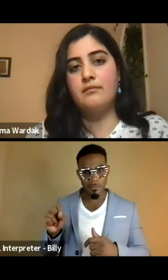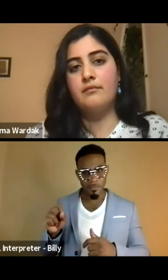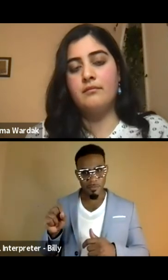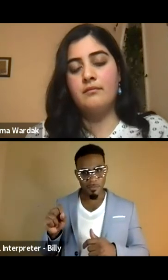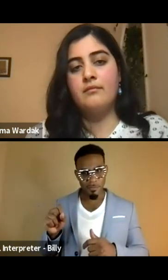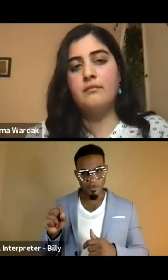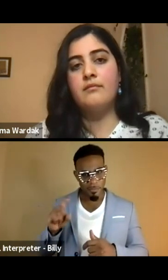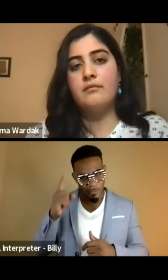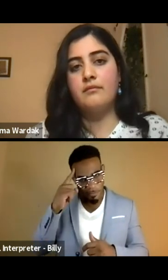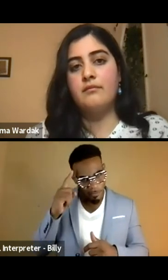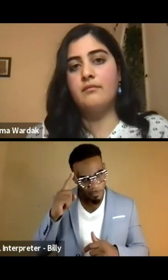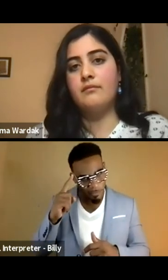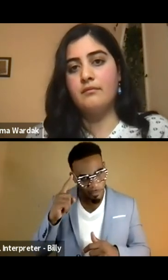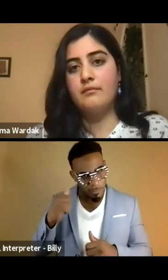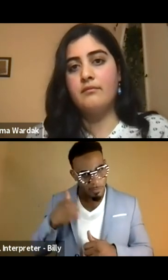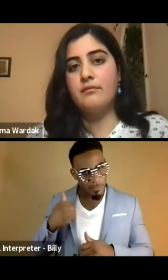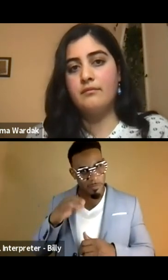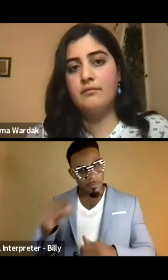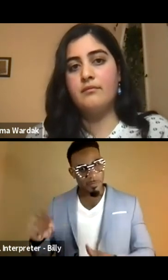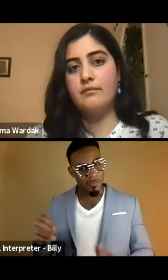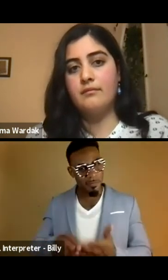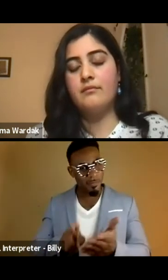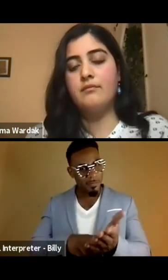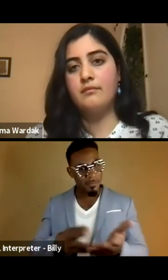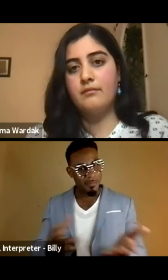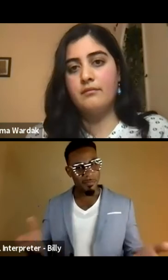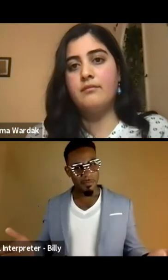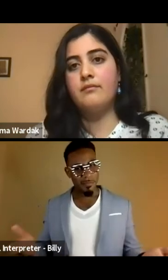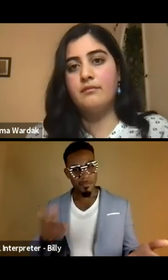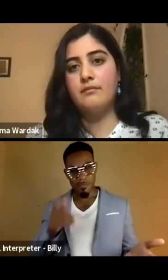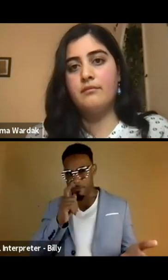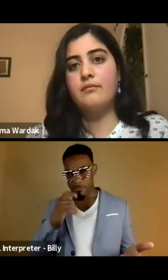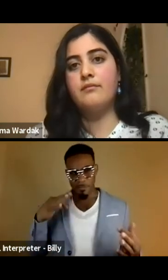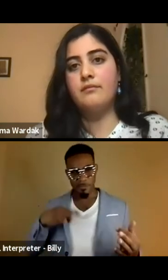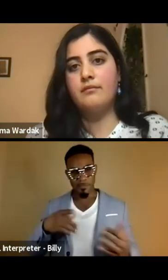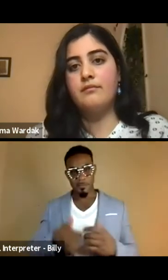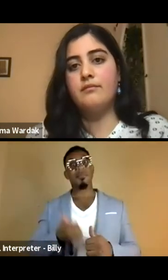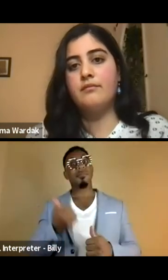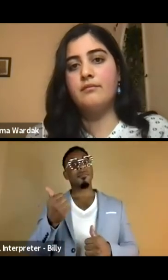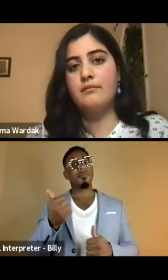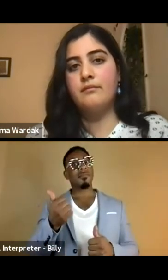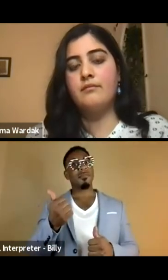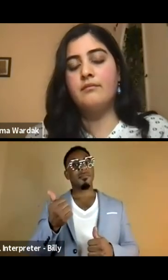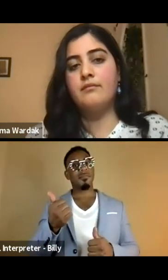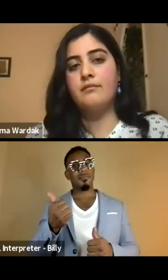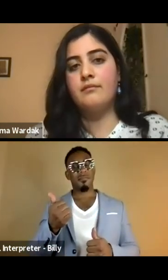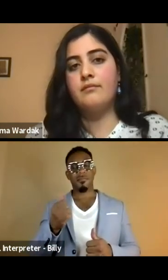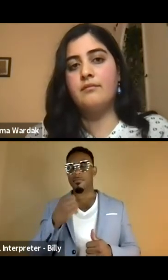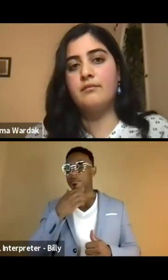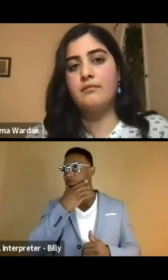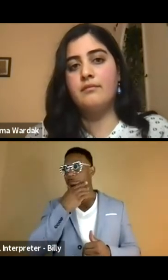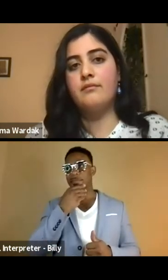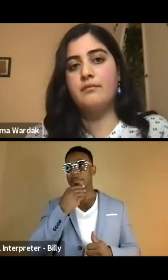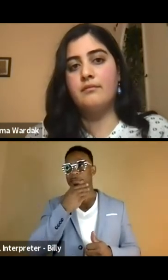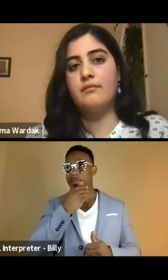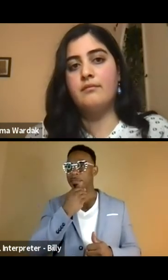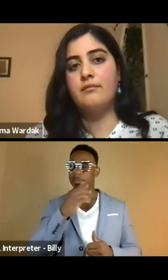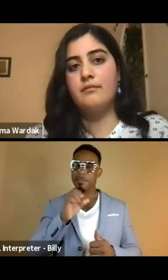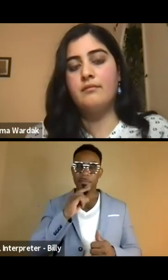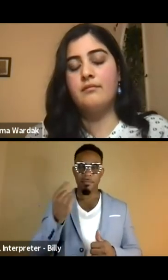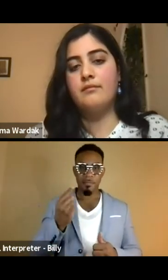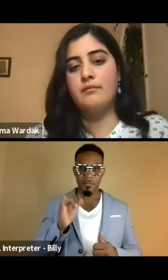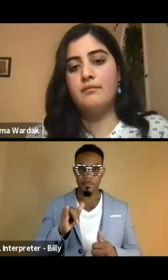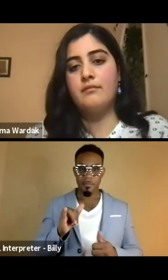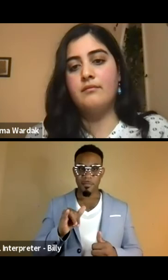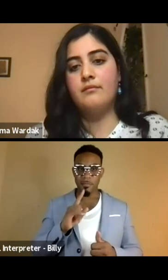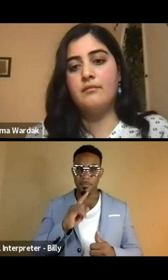government and the military contractors who benefited the most. So this is something